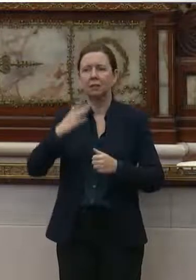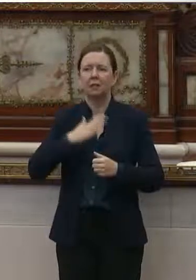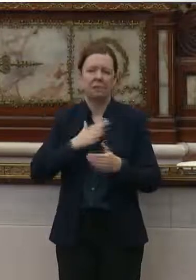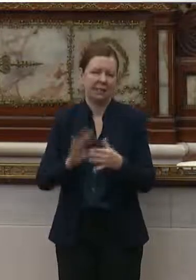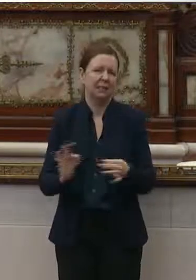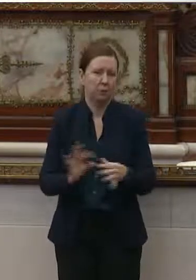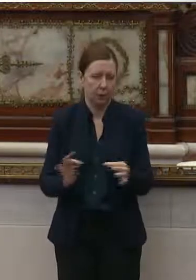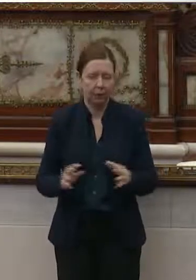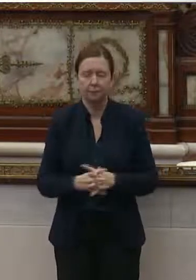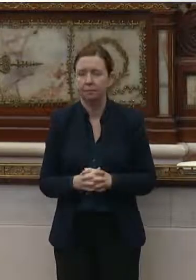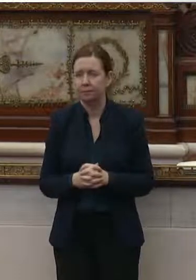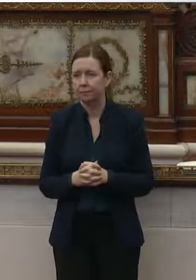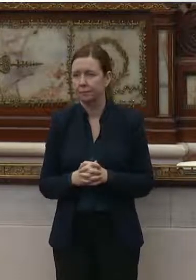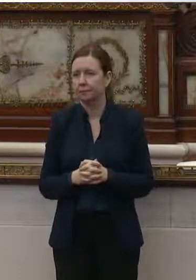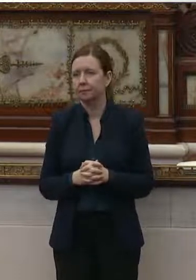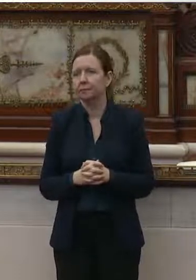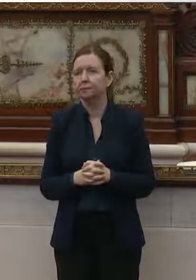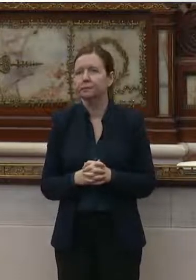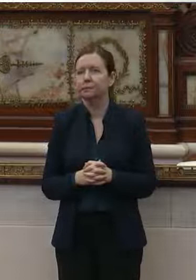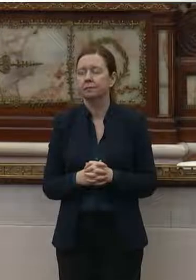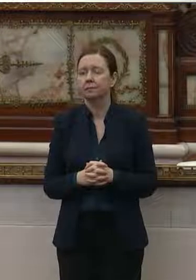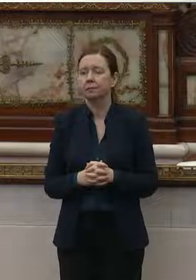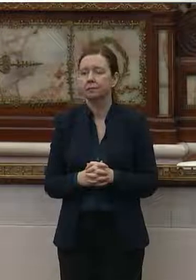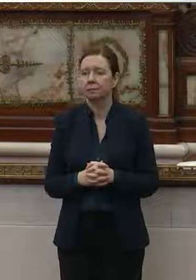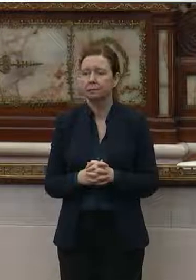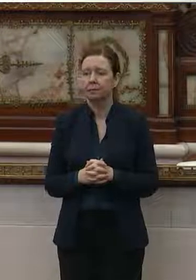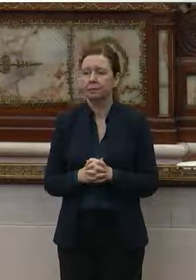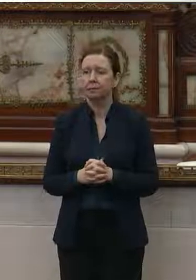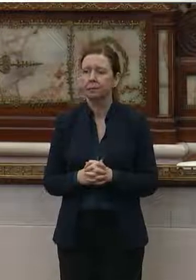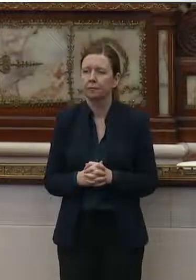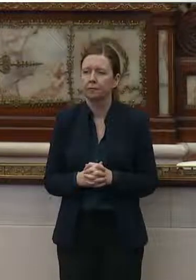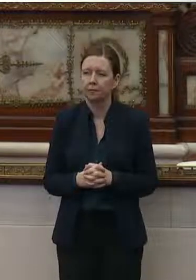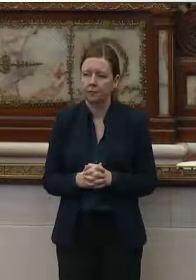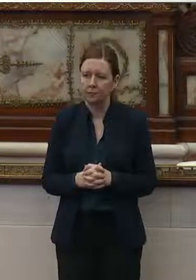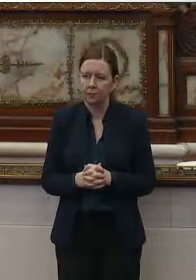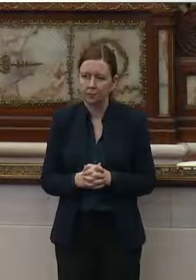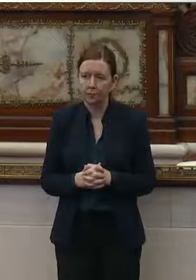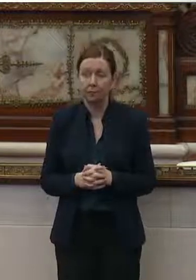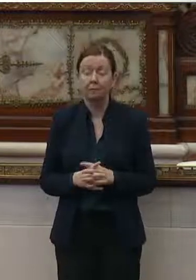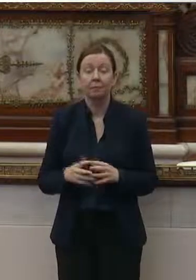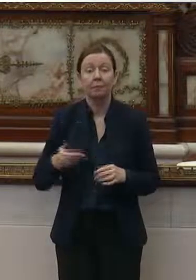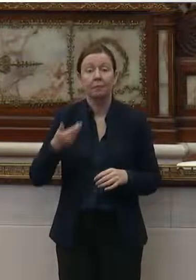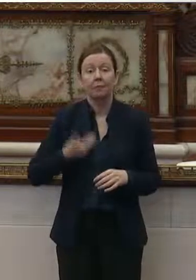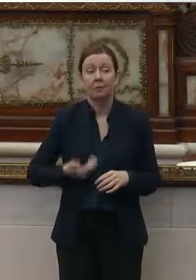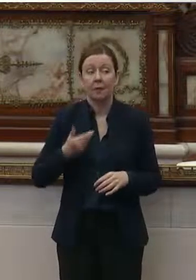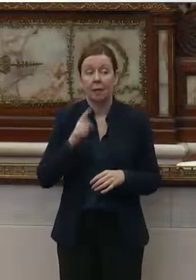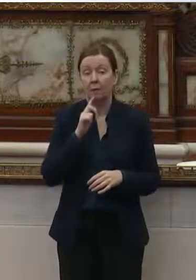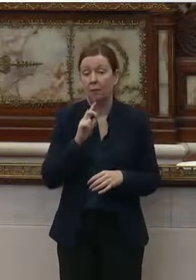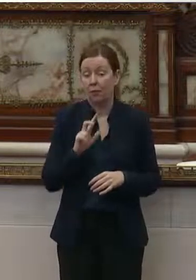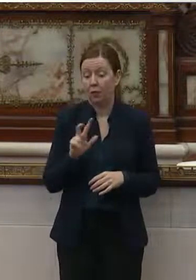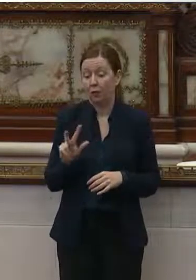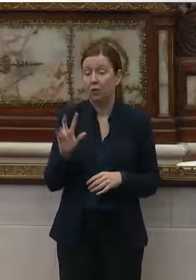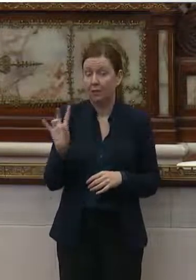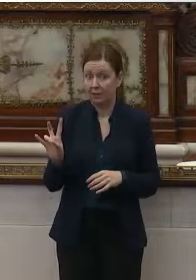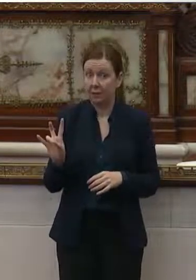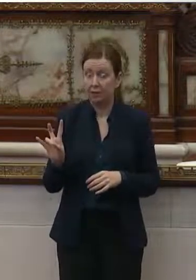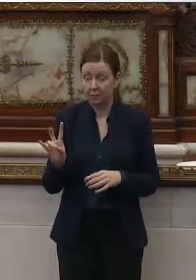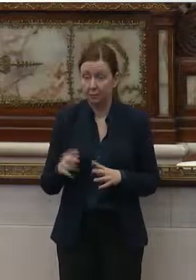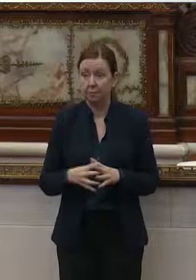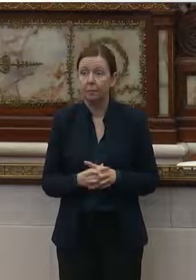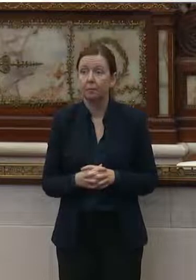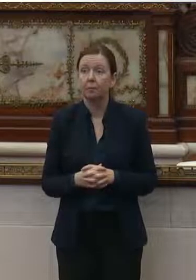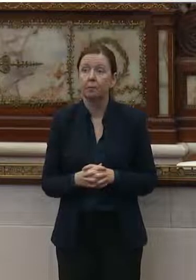I am 37 years old,